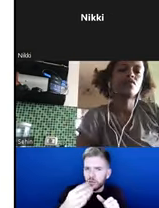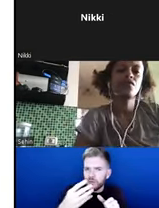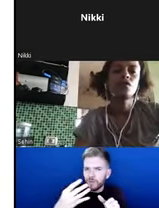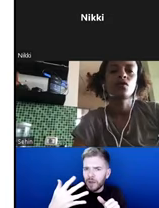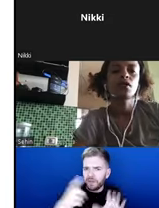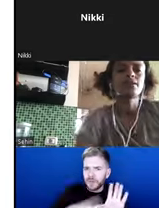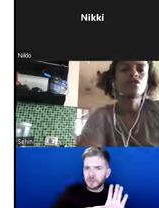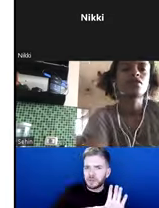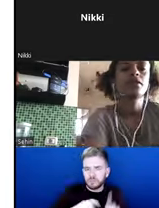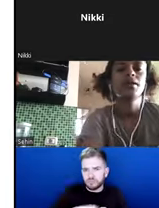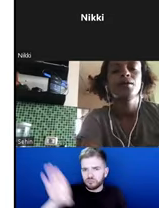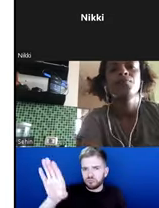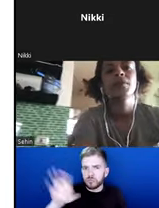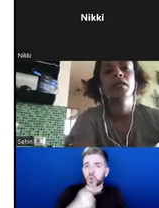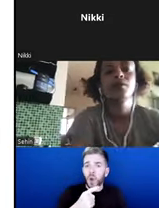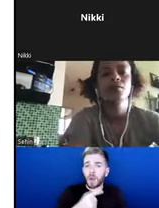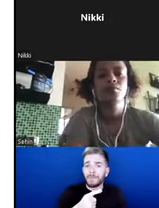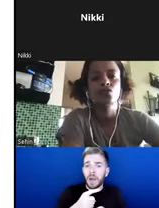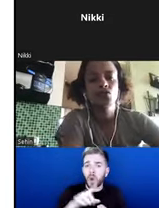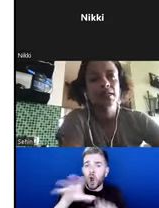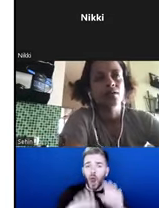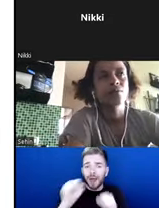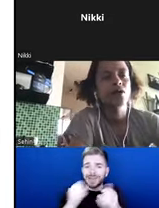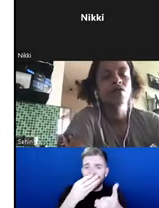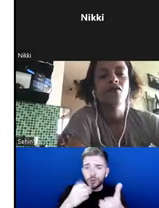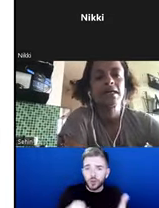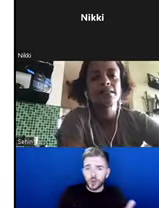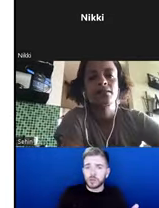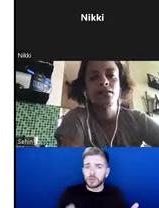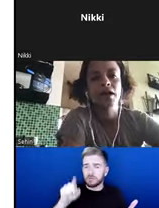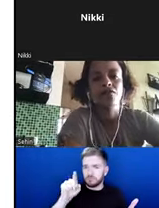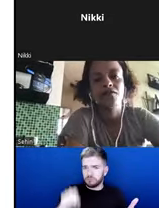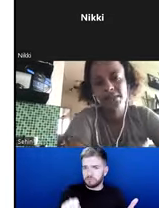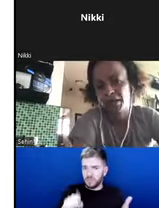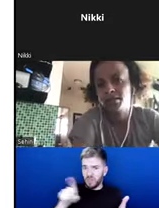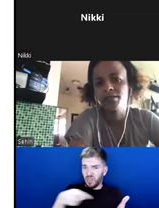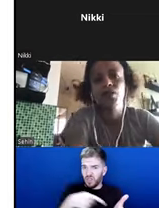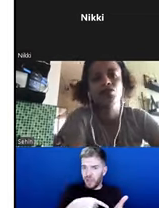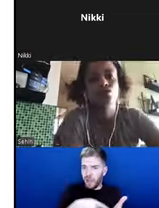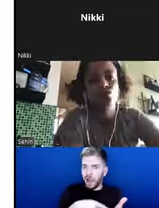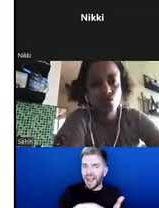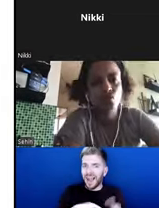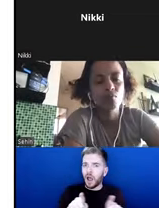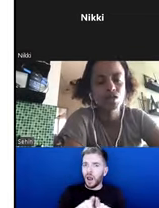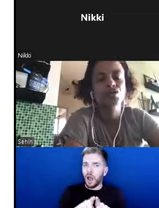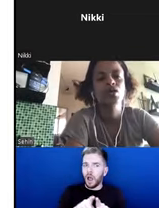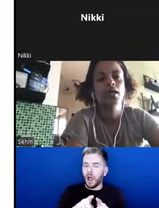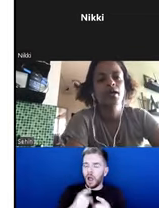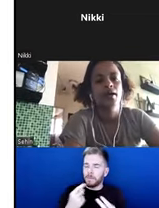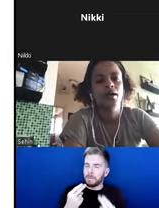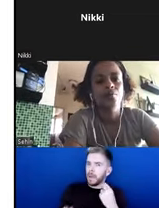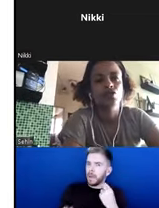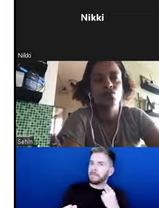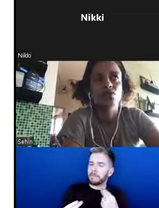terms of decolonization, it's almost like a reflex kind of defense mechanism because there's so much